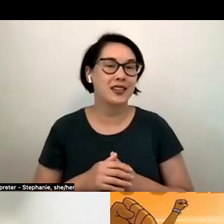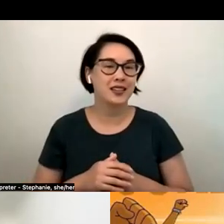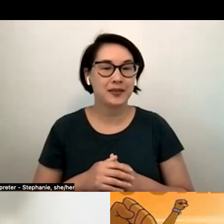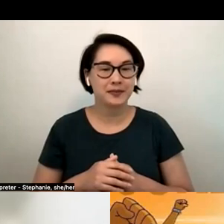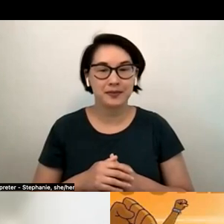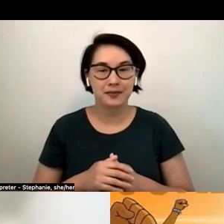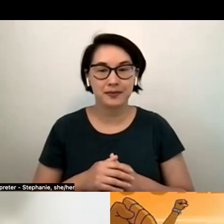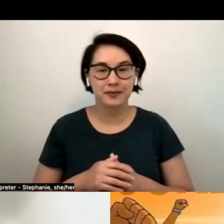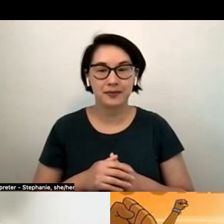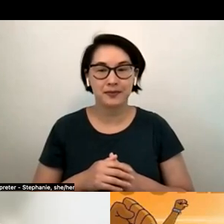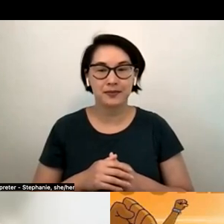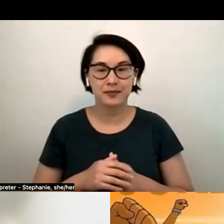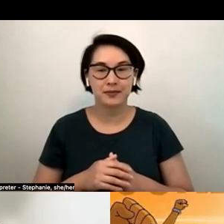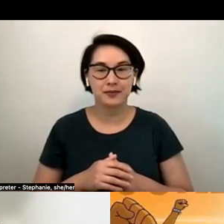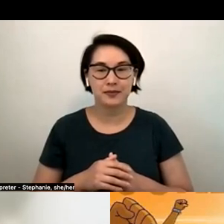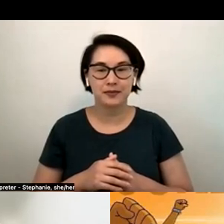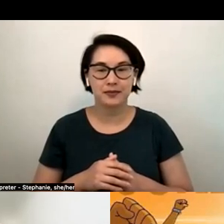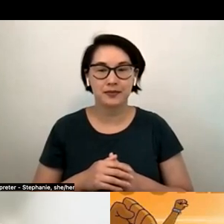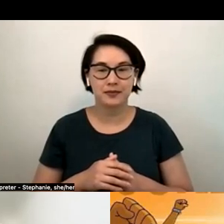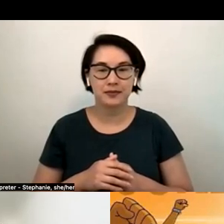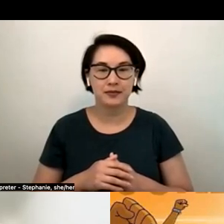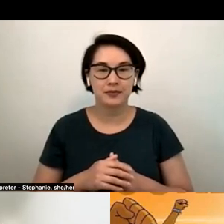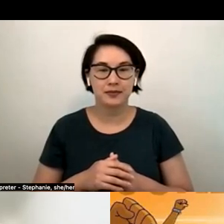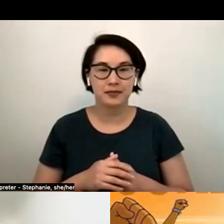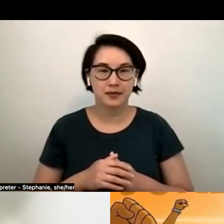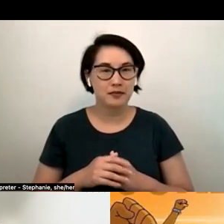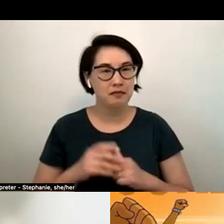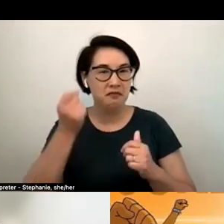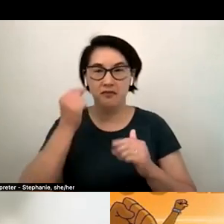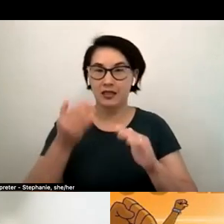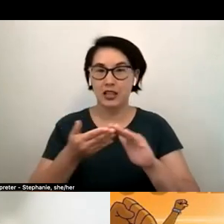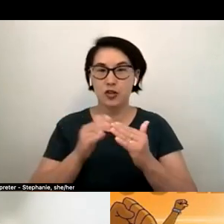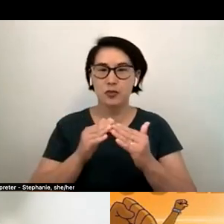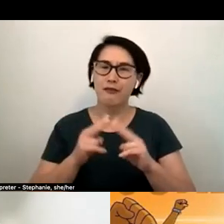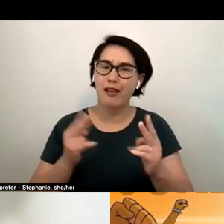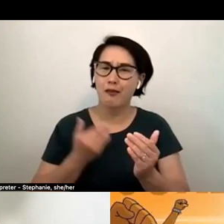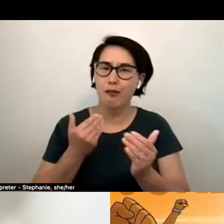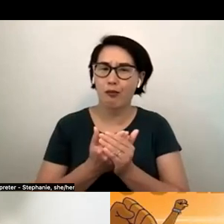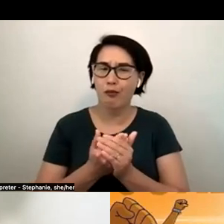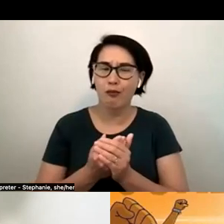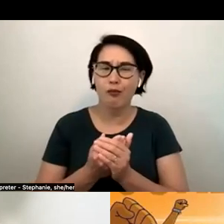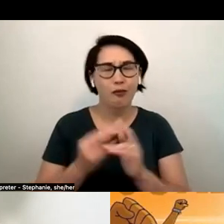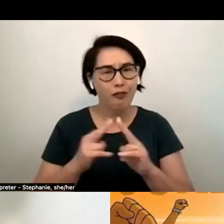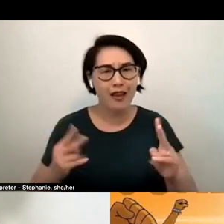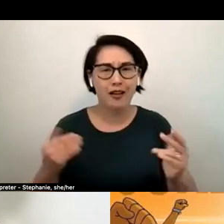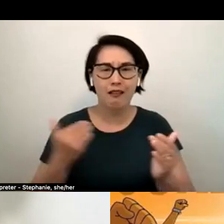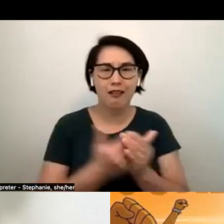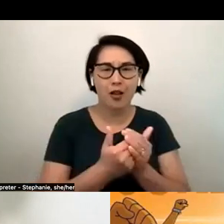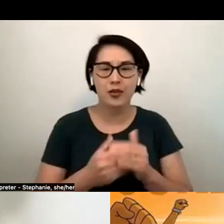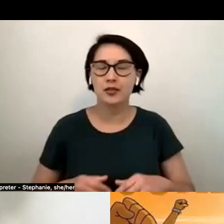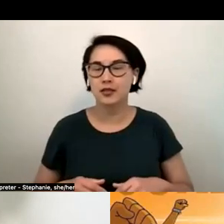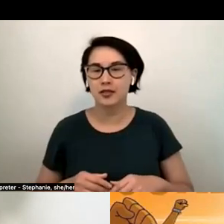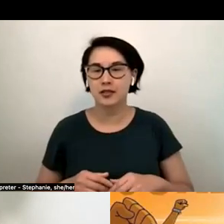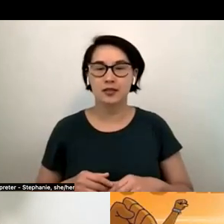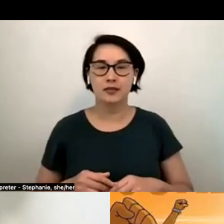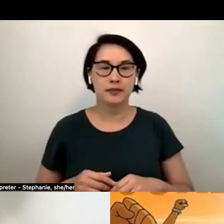you know it's it's a pretty tight community uh it's uh you know the regulars